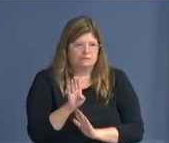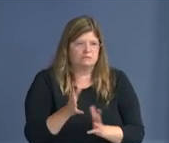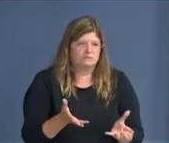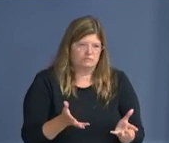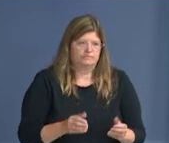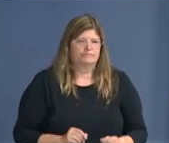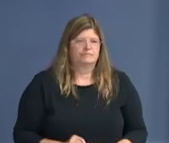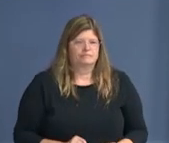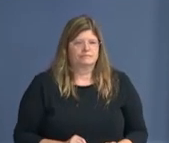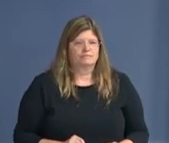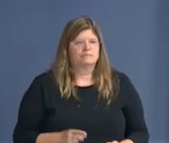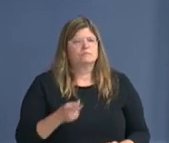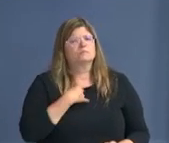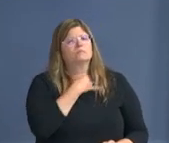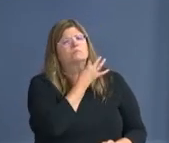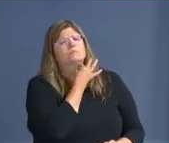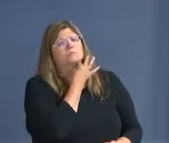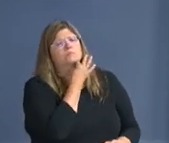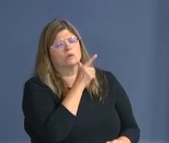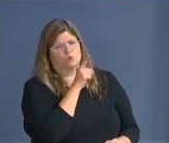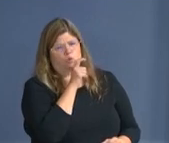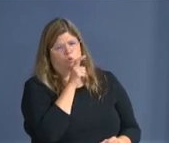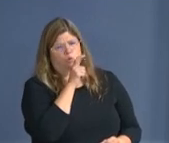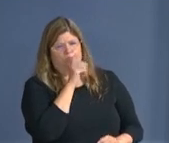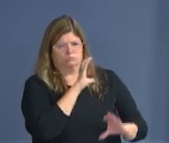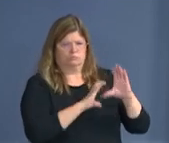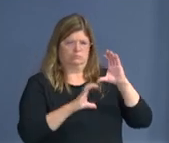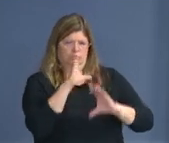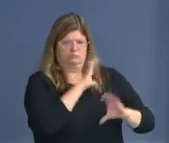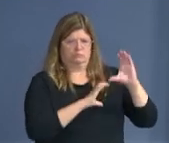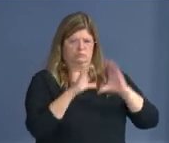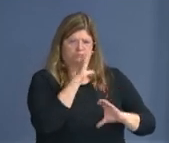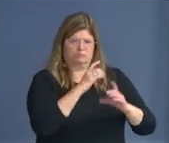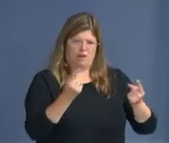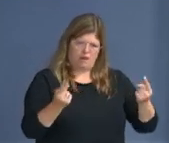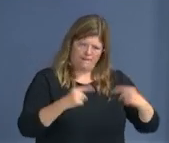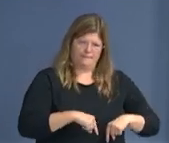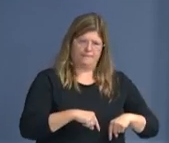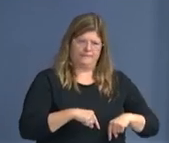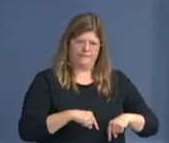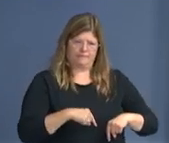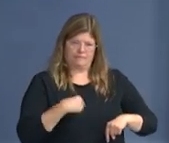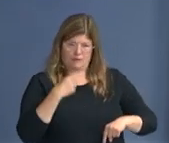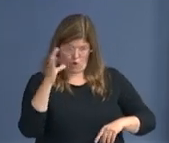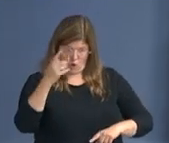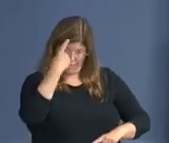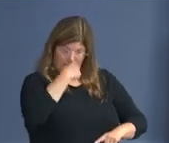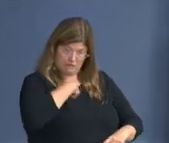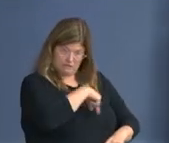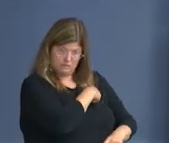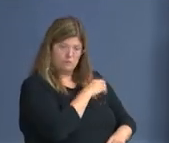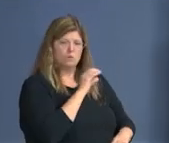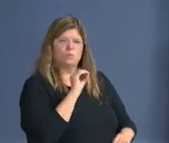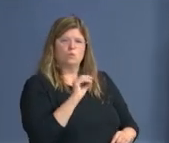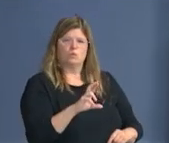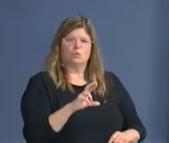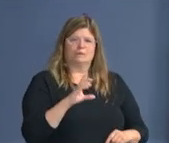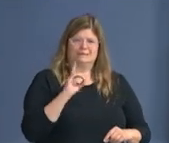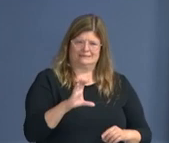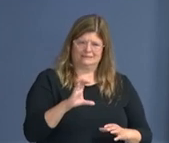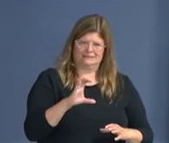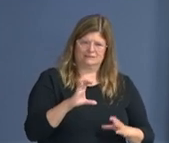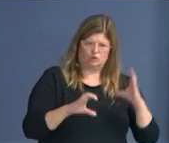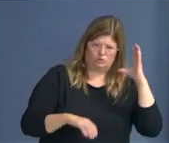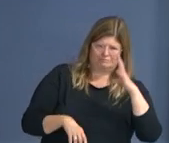you seek the NAACP or did they seek DC? Um, I think, uh, our early conversations involved, uh, the